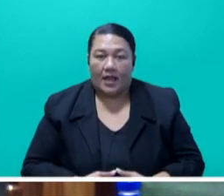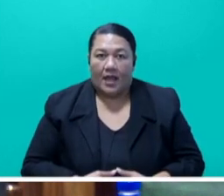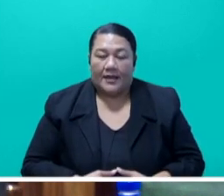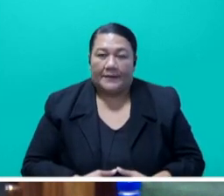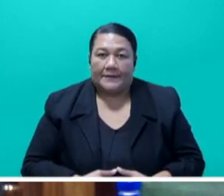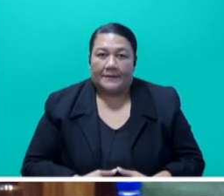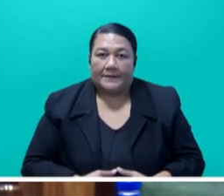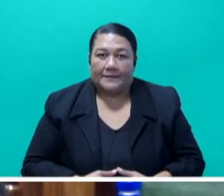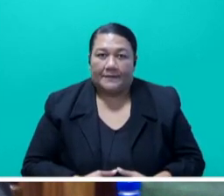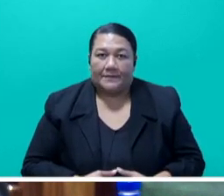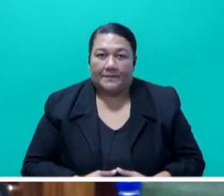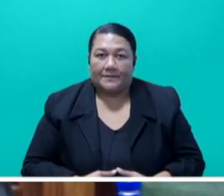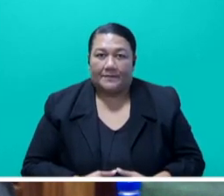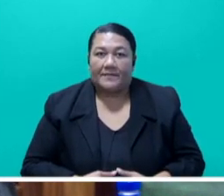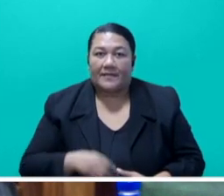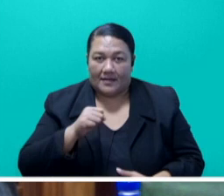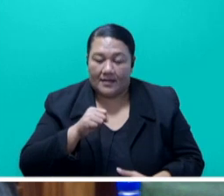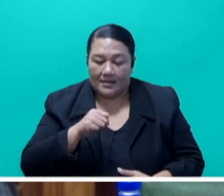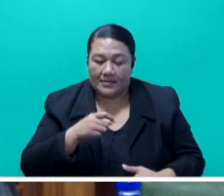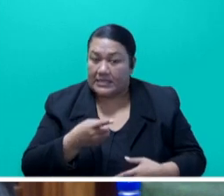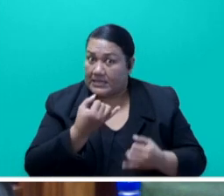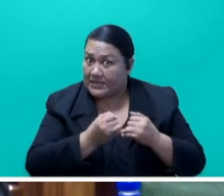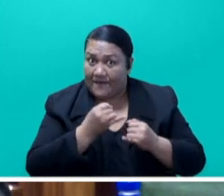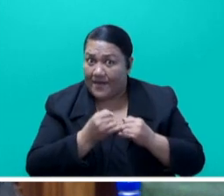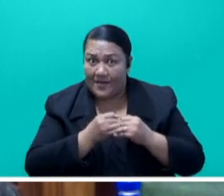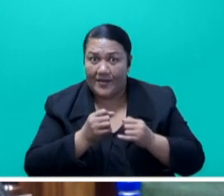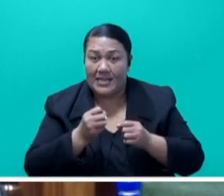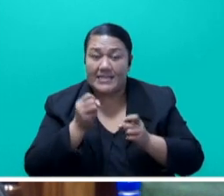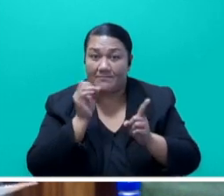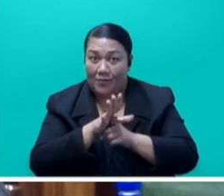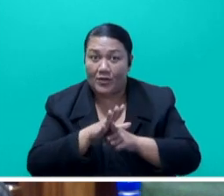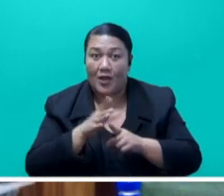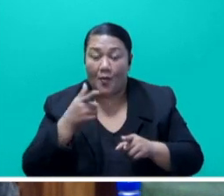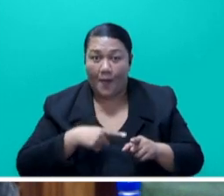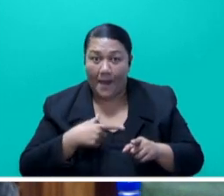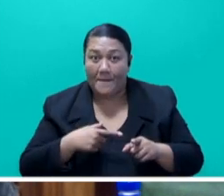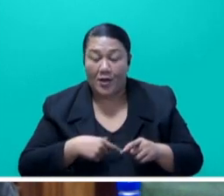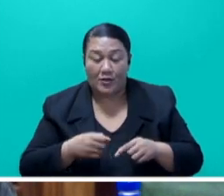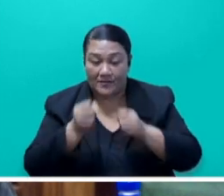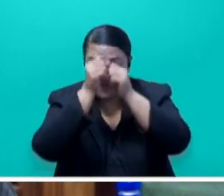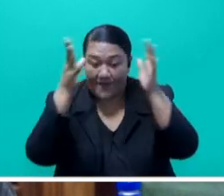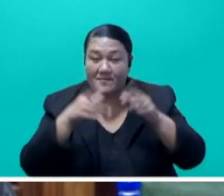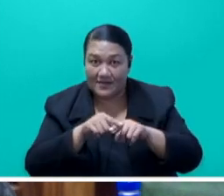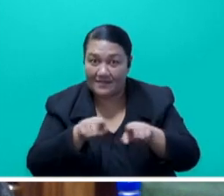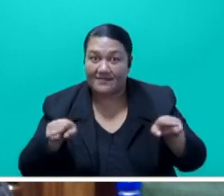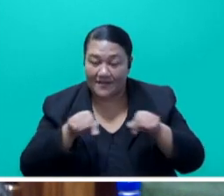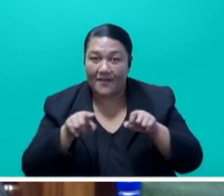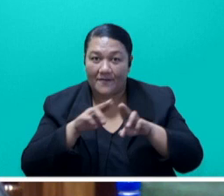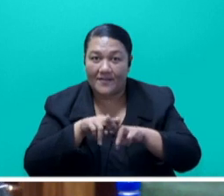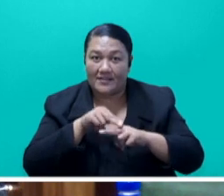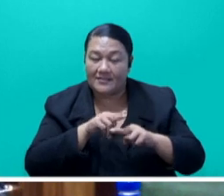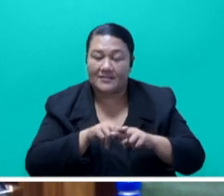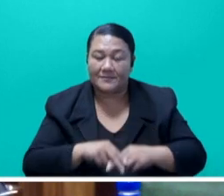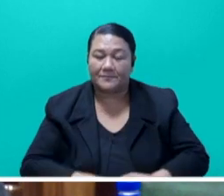the way happiness finds you branding is actually very popular amongst the whole Fijians. We won't be losing that. We're just re-jigging